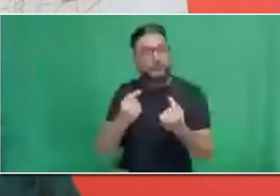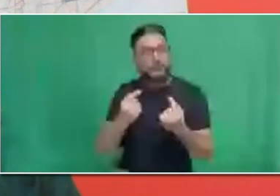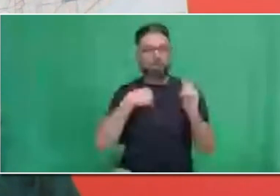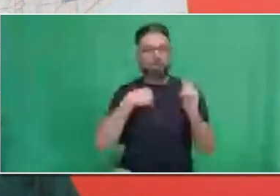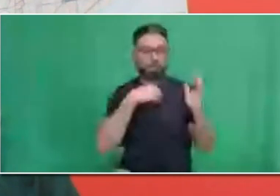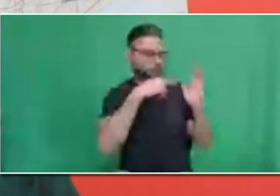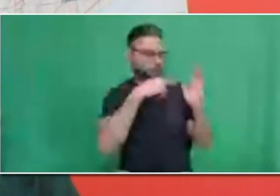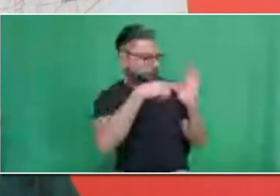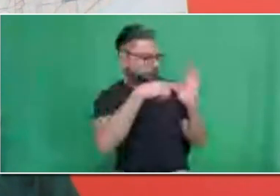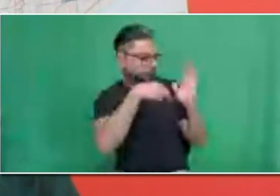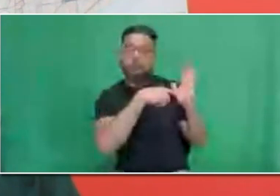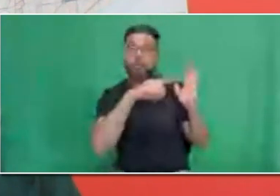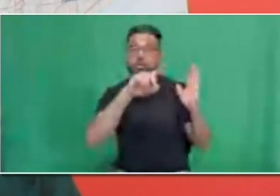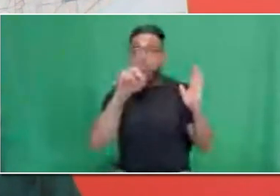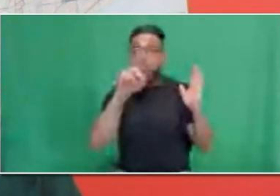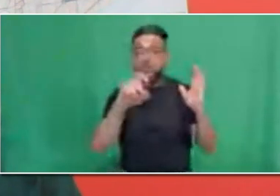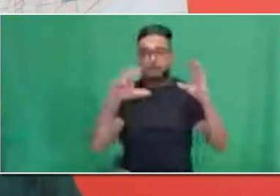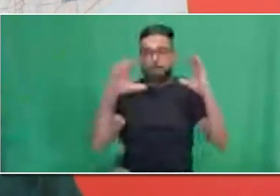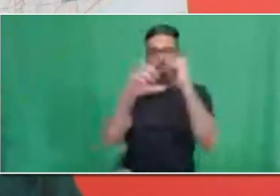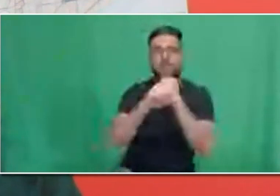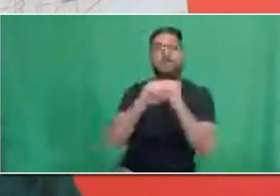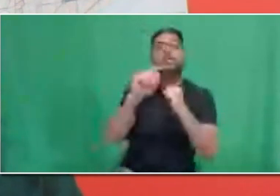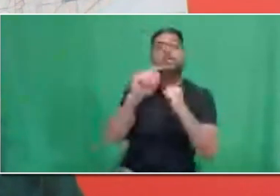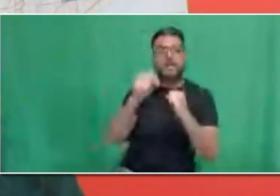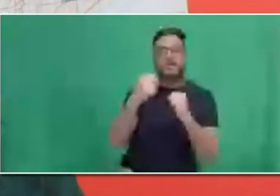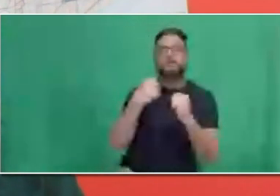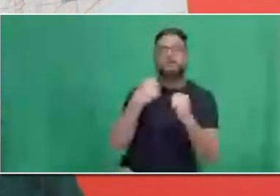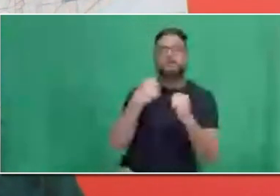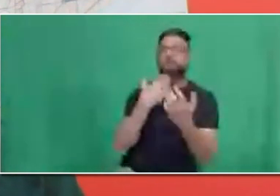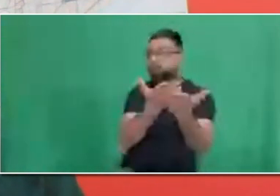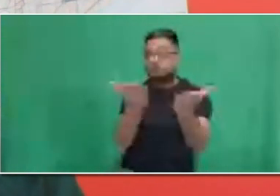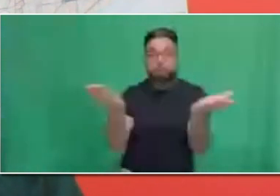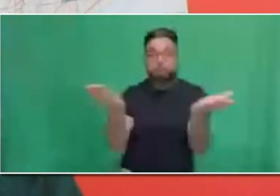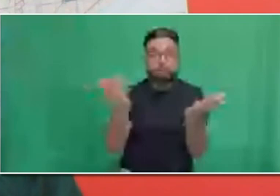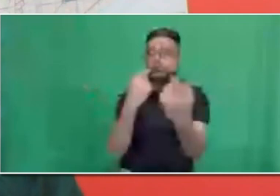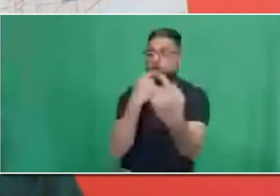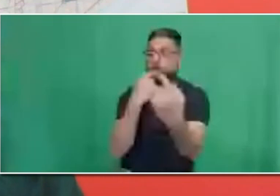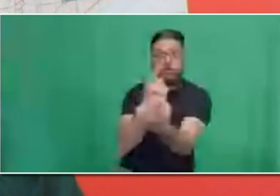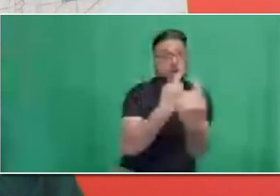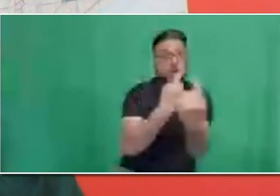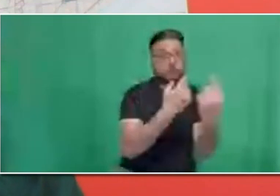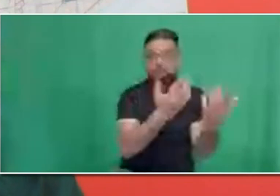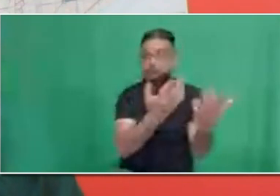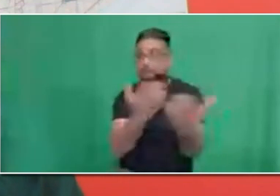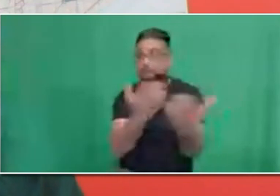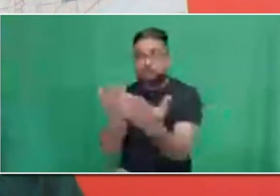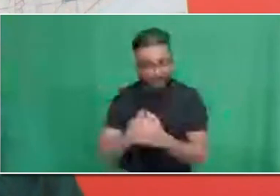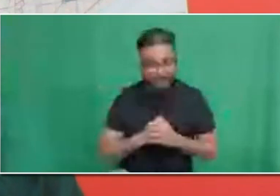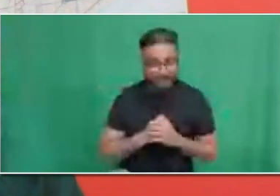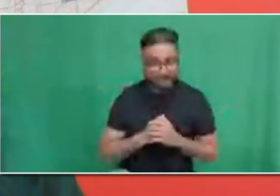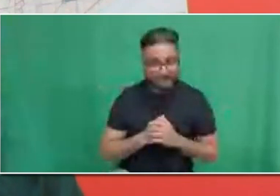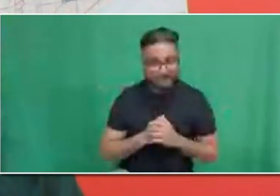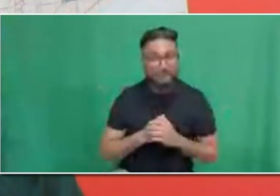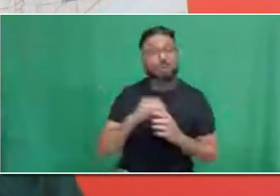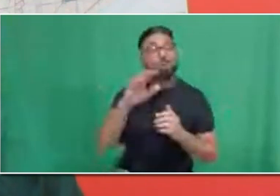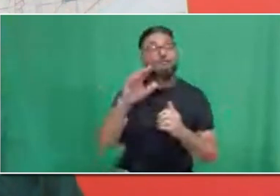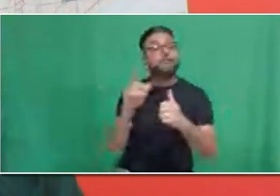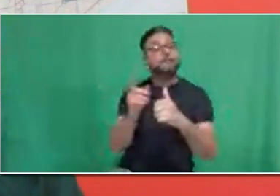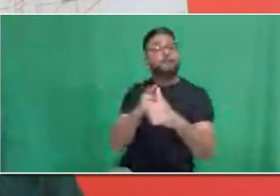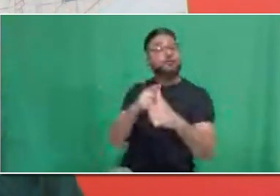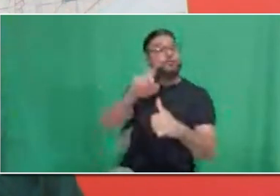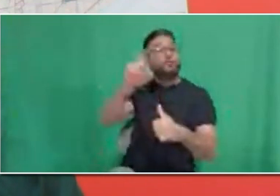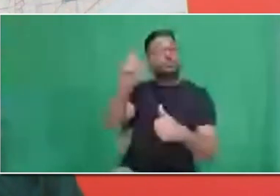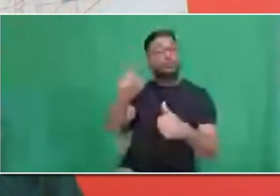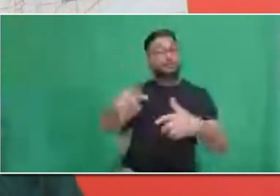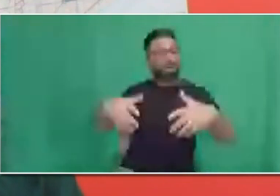we'll go from there. So, first question. I was wondering what requirements or qualifications I